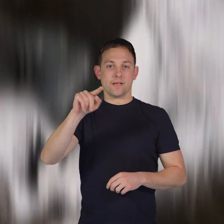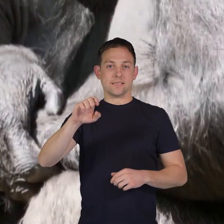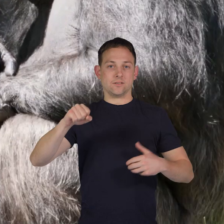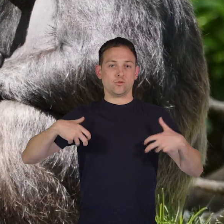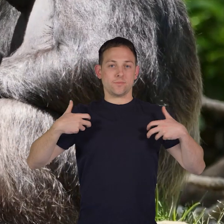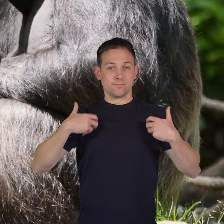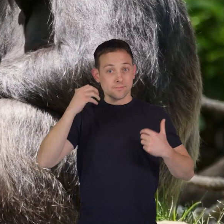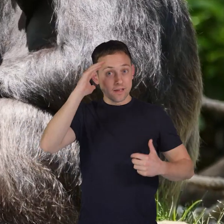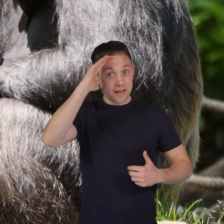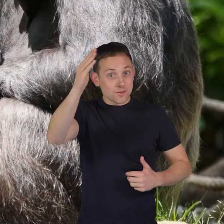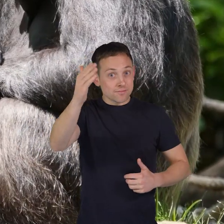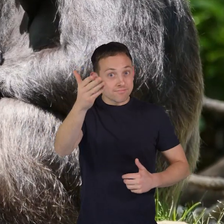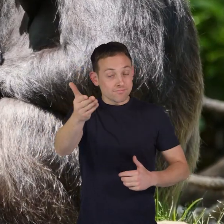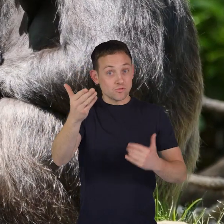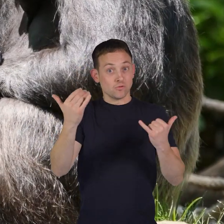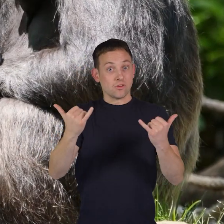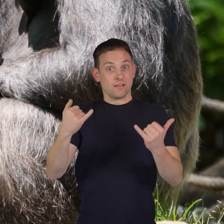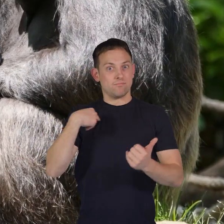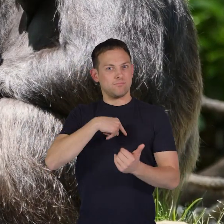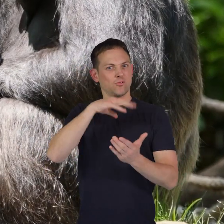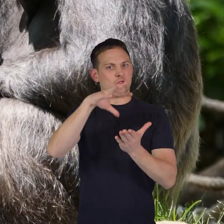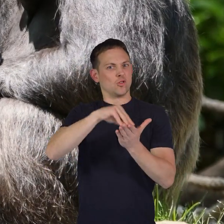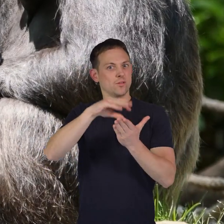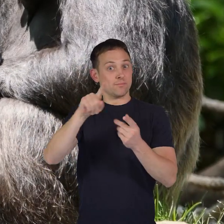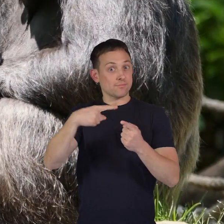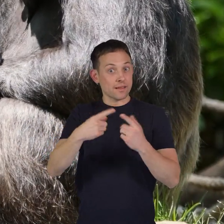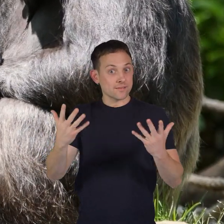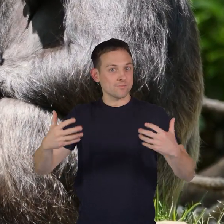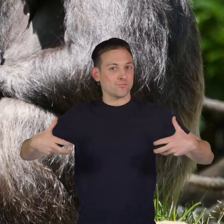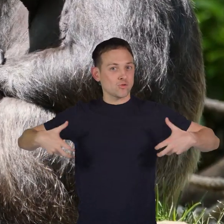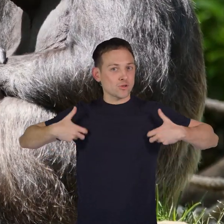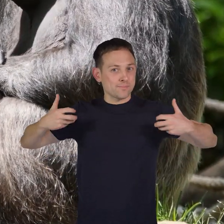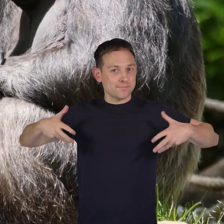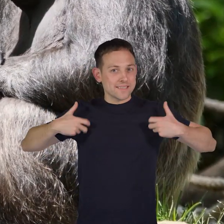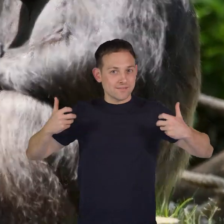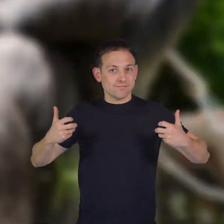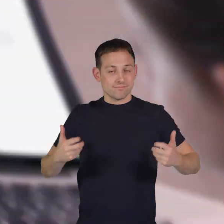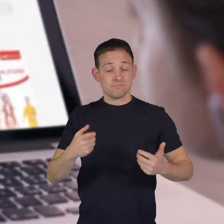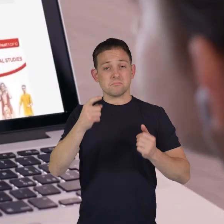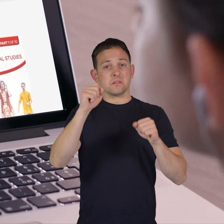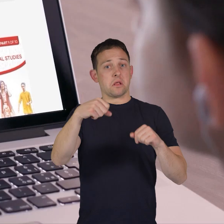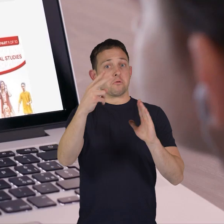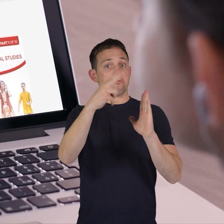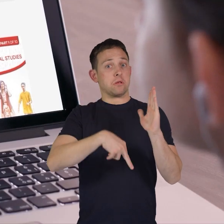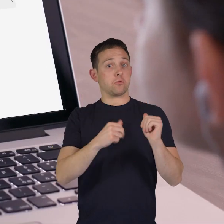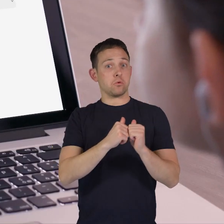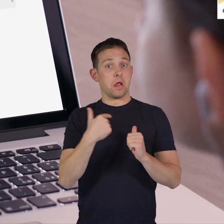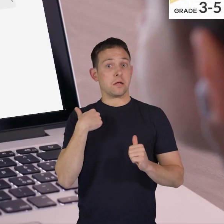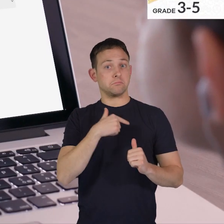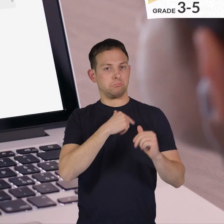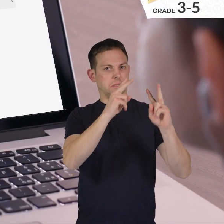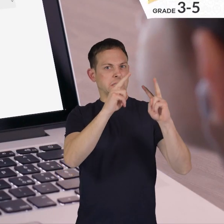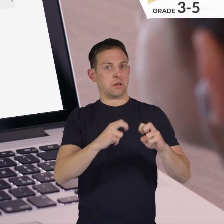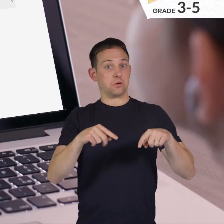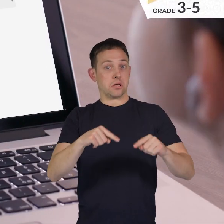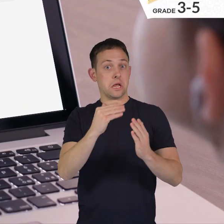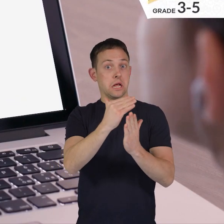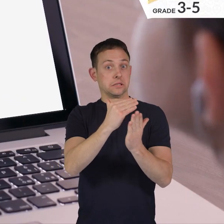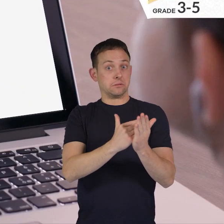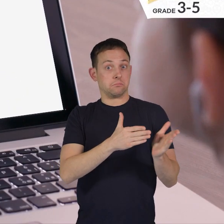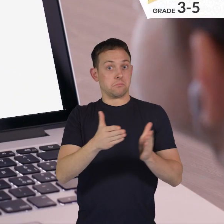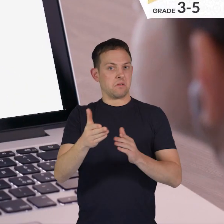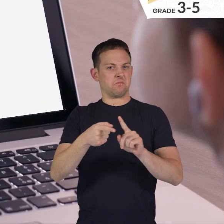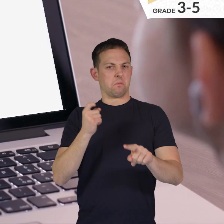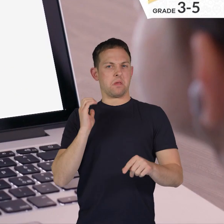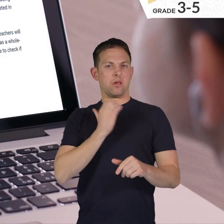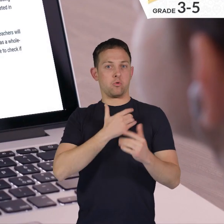chimpanzees hi there today we are going to learn all about chimpanzees you can read along with us by downloading this lesson